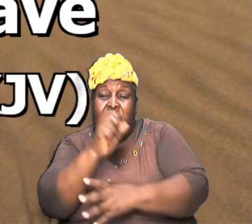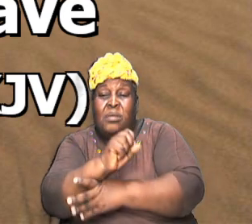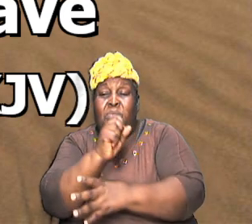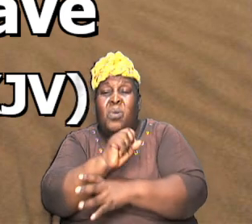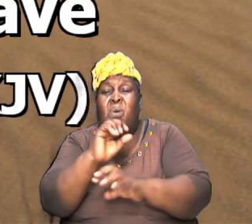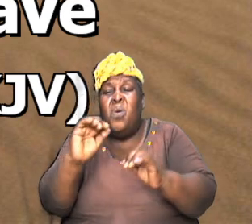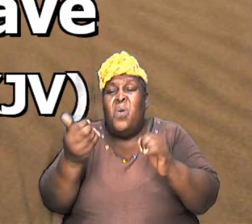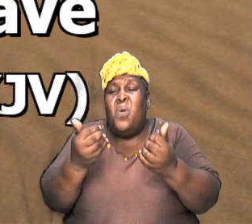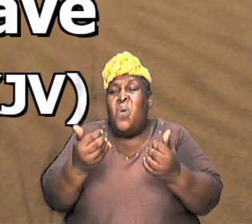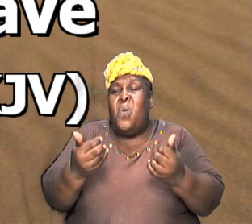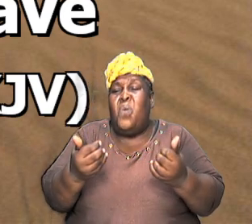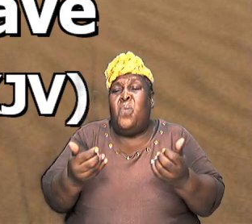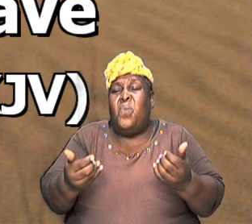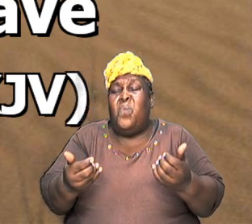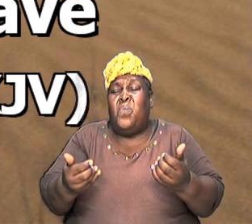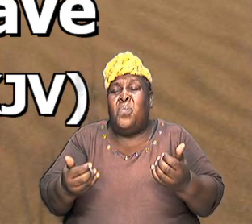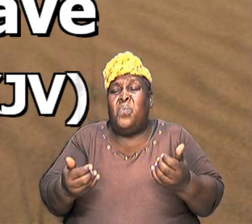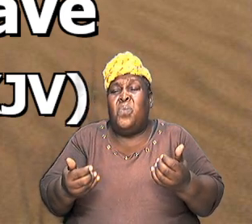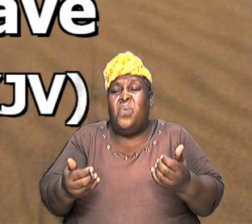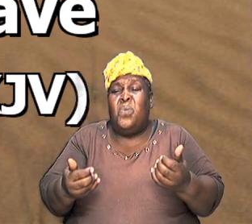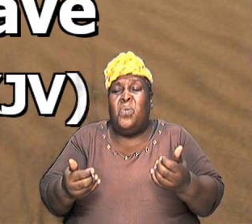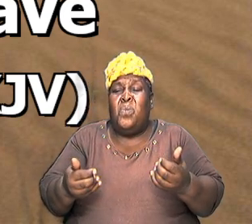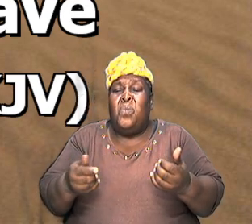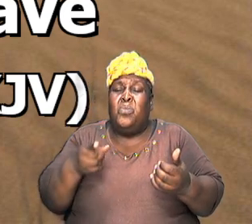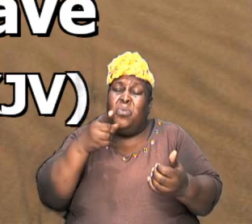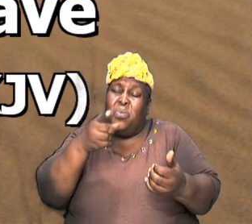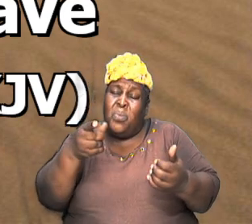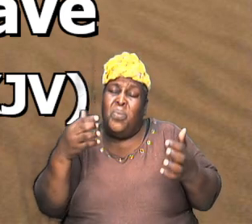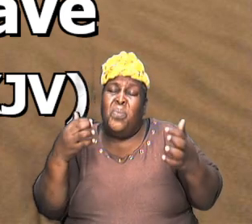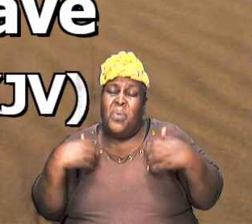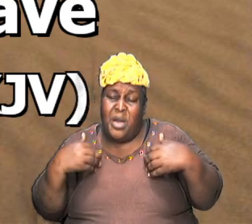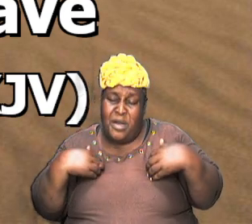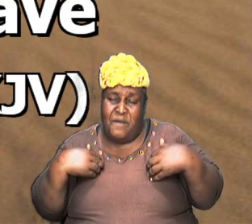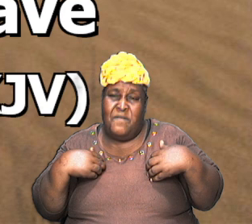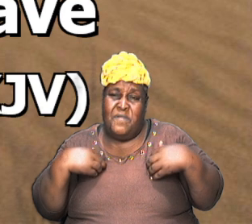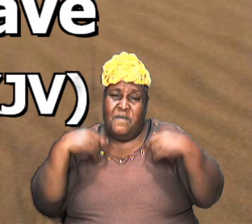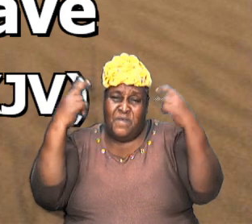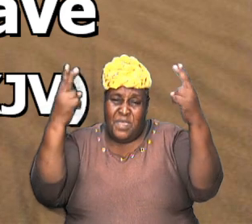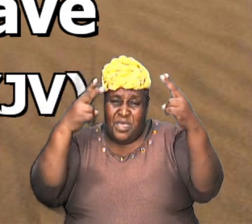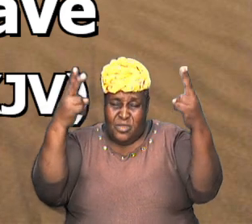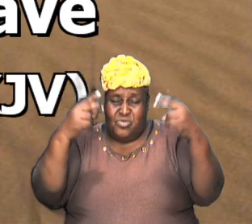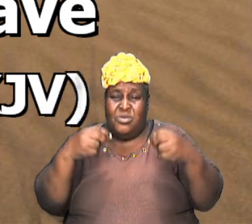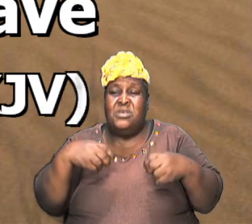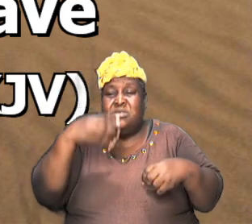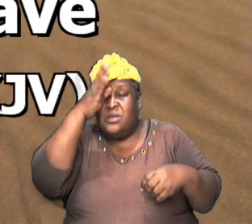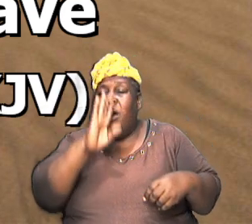victorious against that group he was saying it is the most high that did it for you